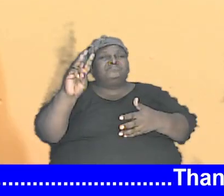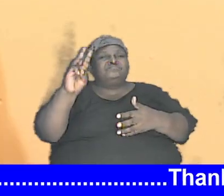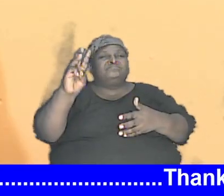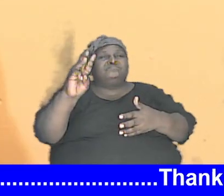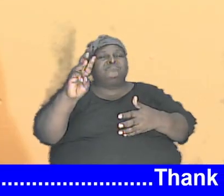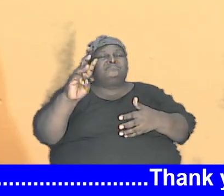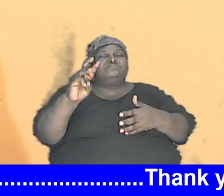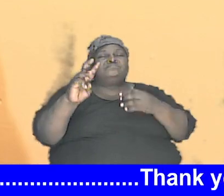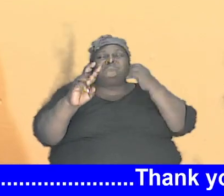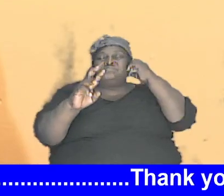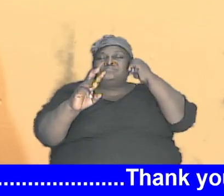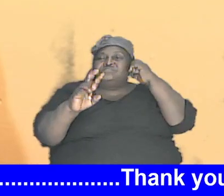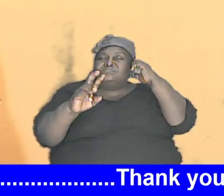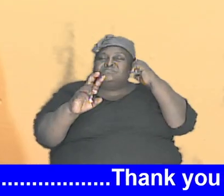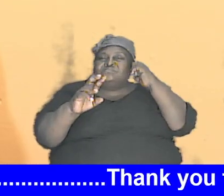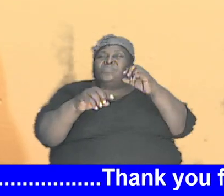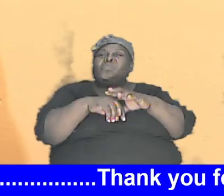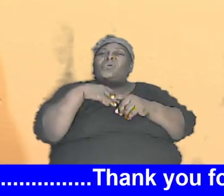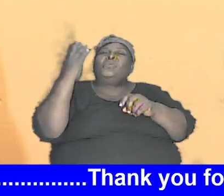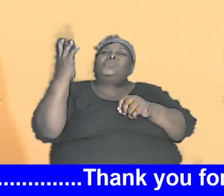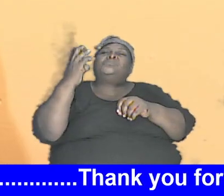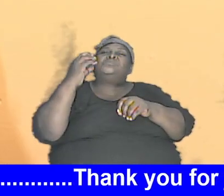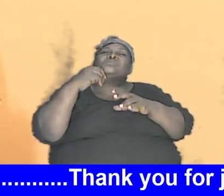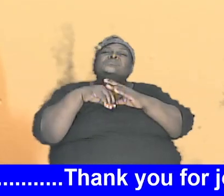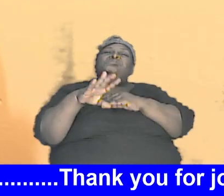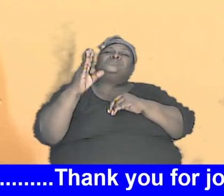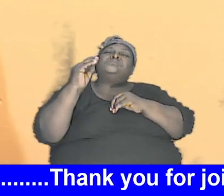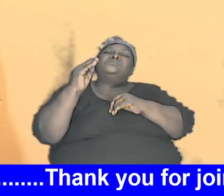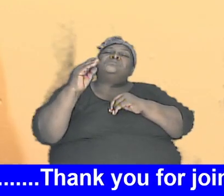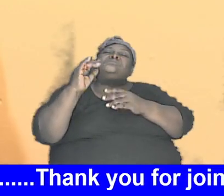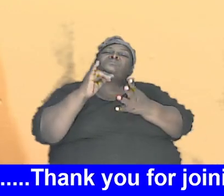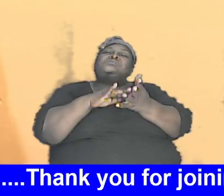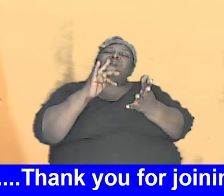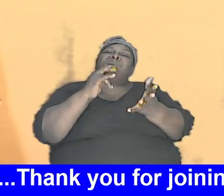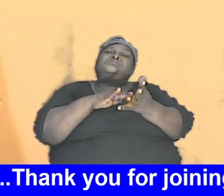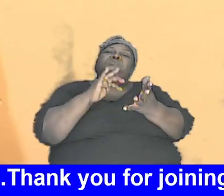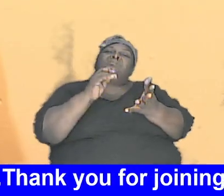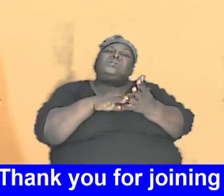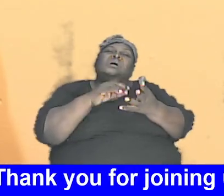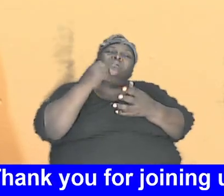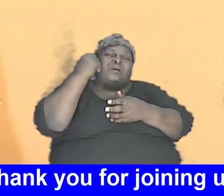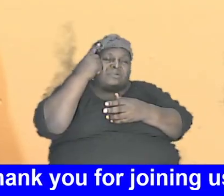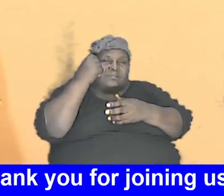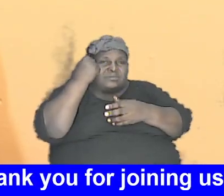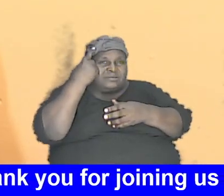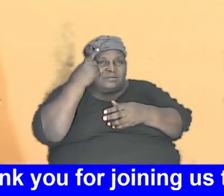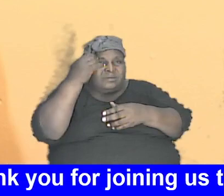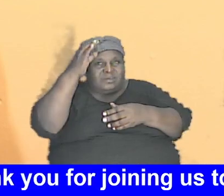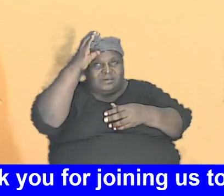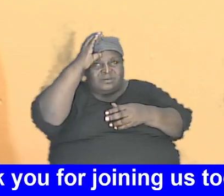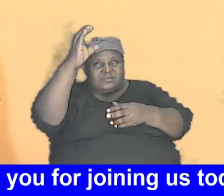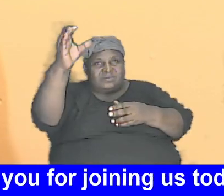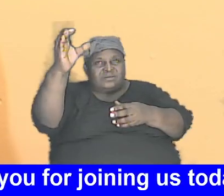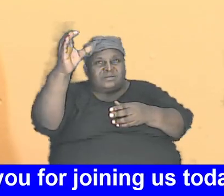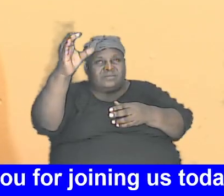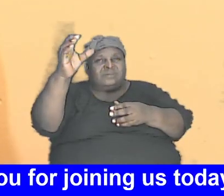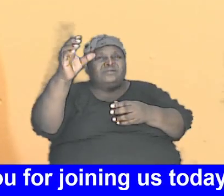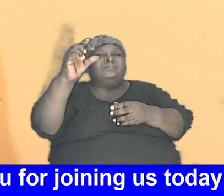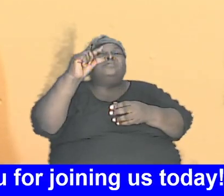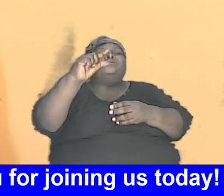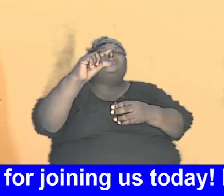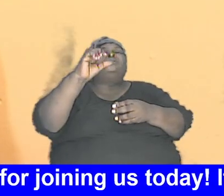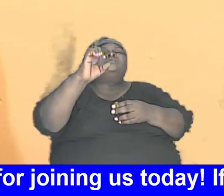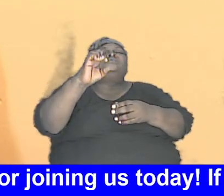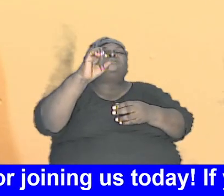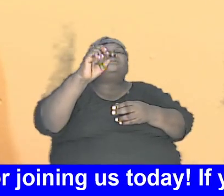bit more out into the basic study and understanding the concept of genetics so that we can see